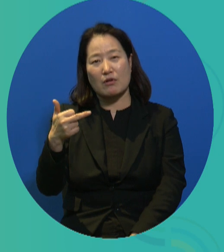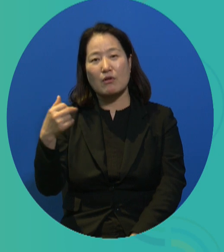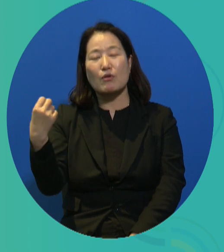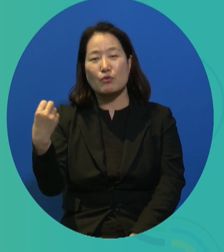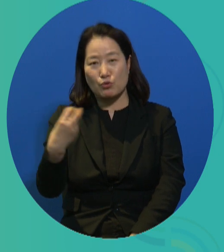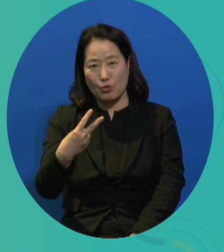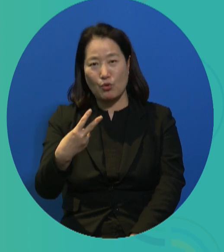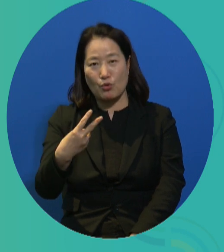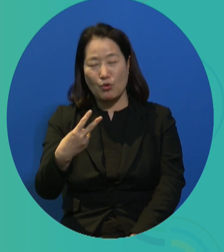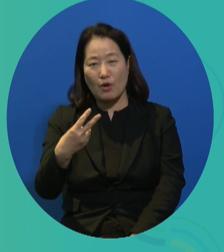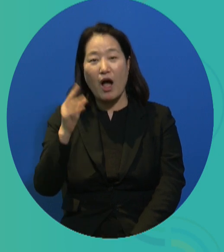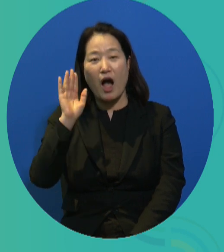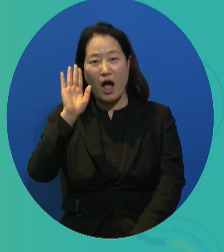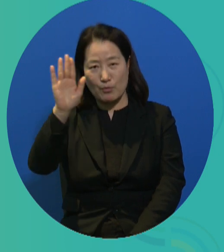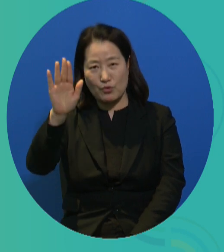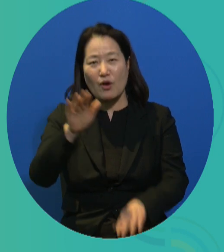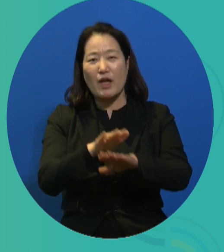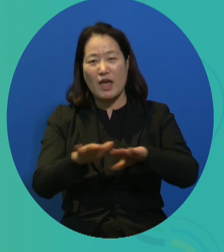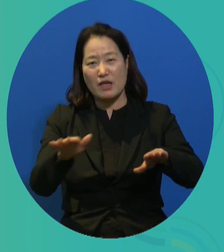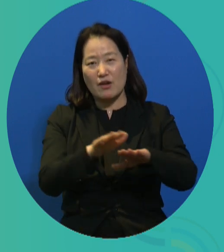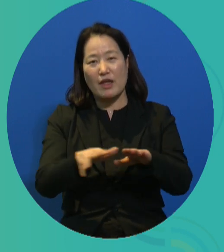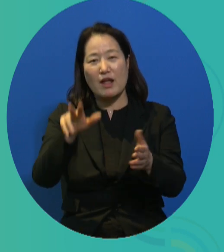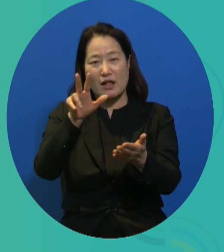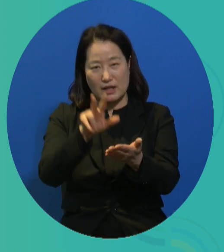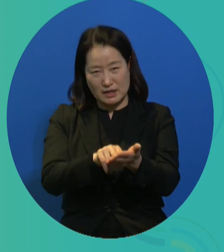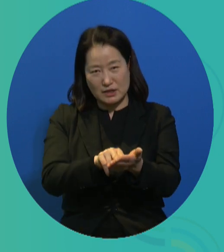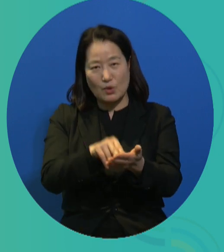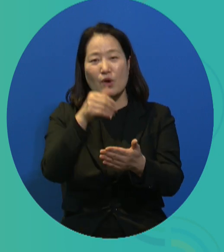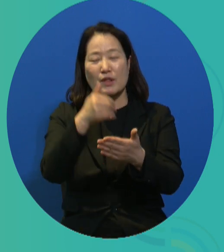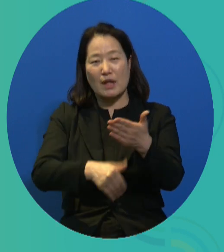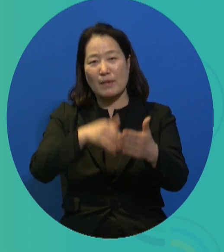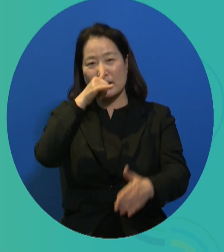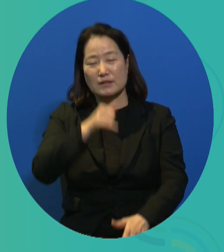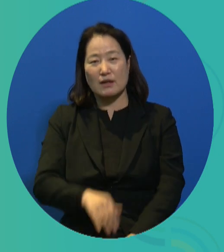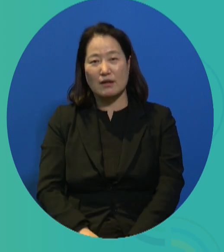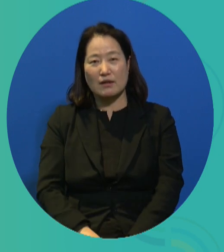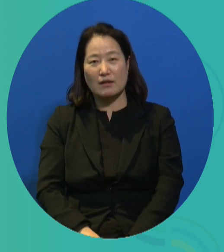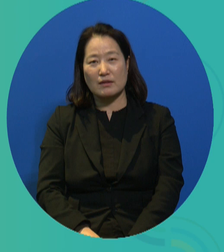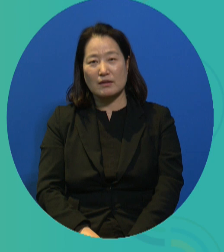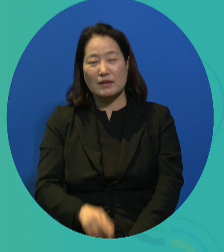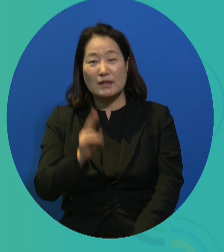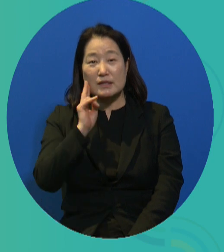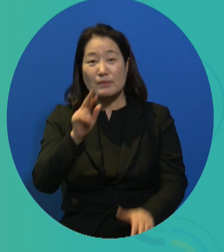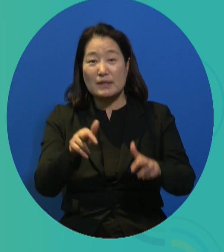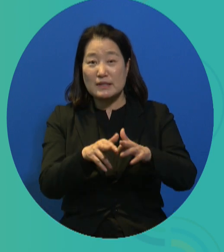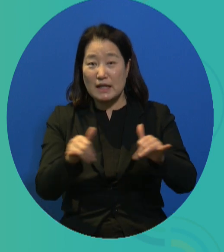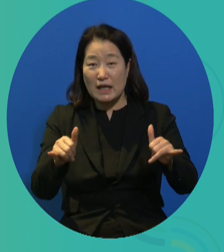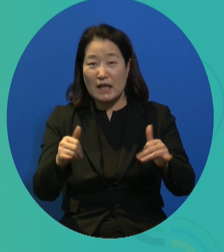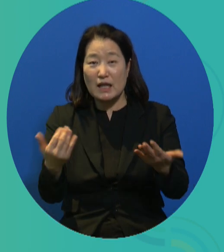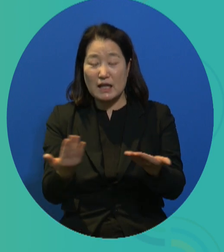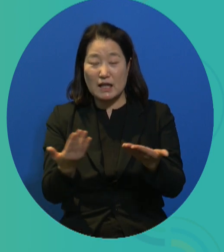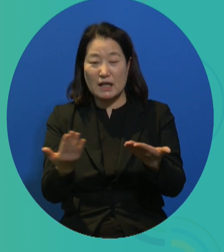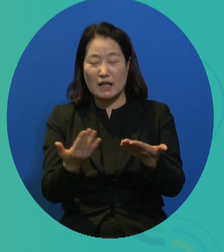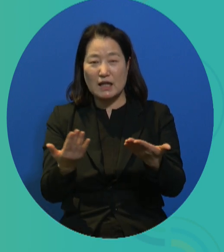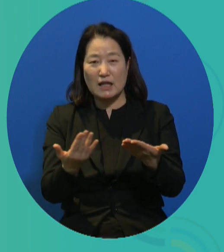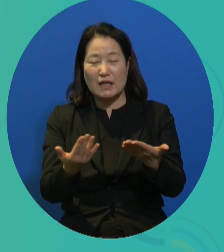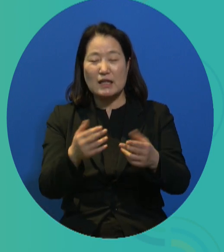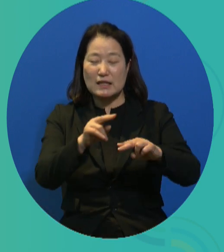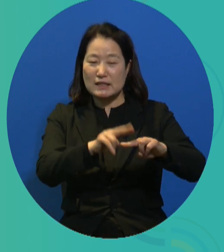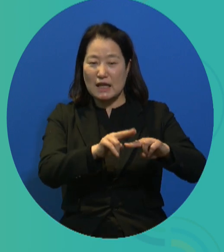number of jobs is very, very small and we need to expand and offer more opportunities.